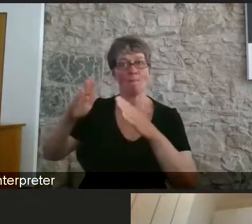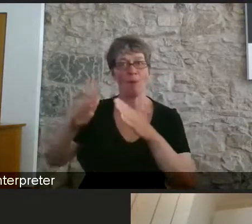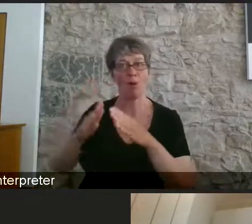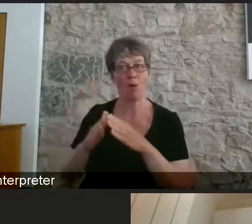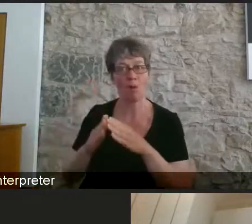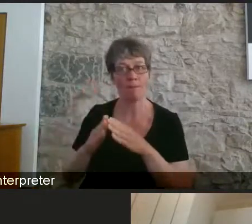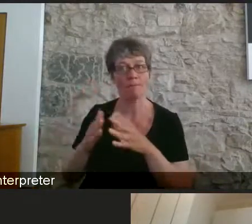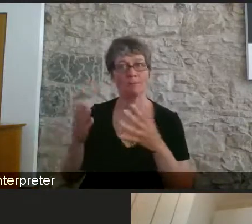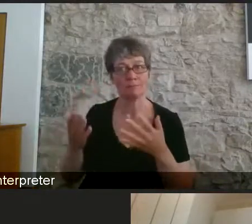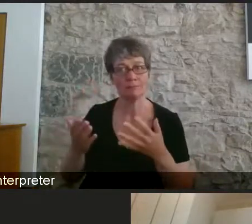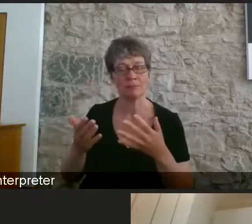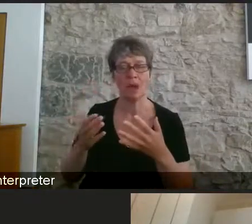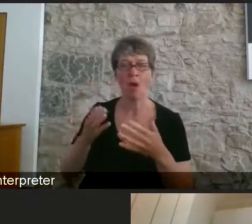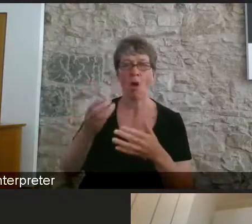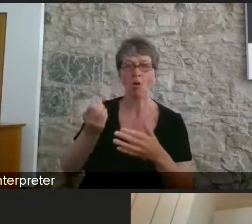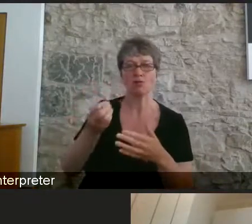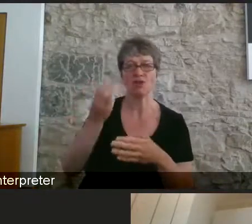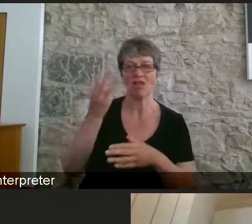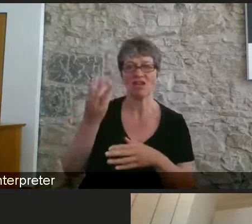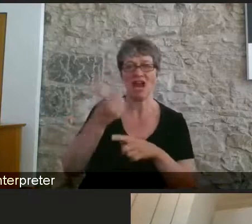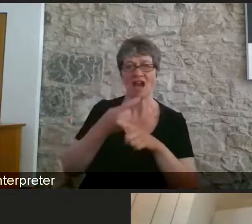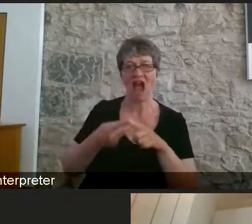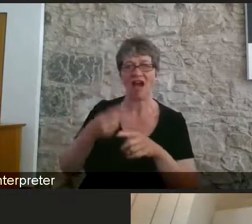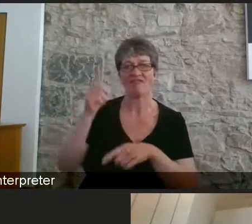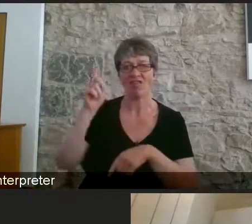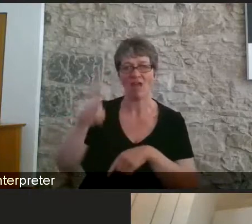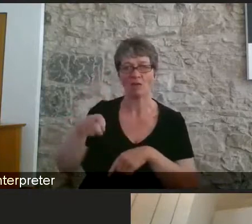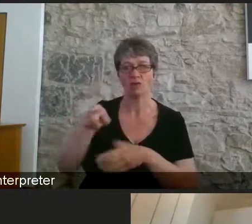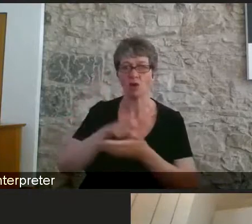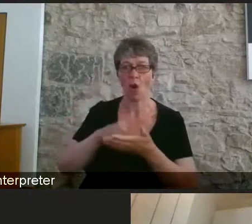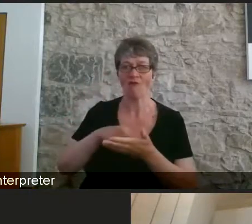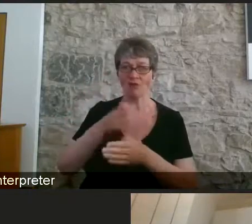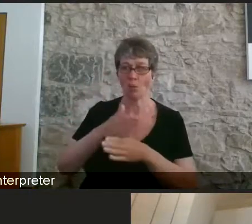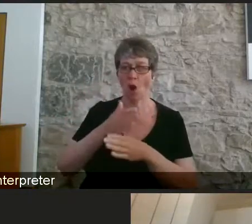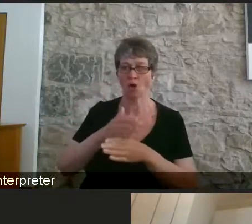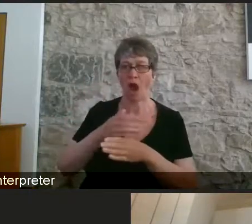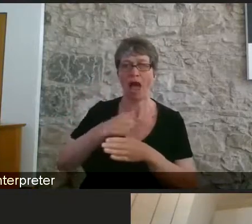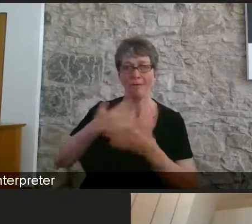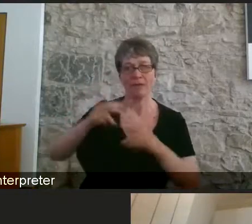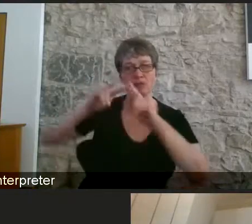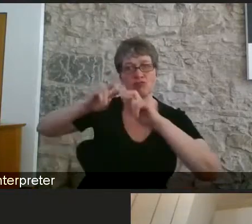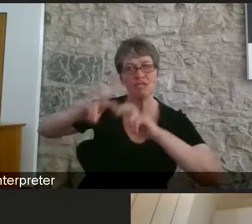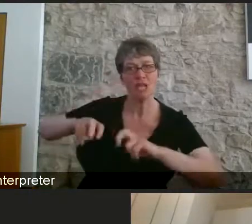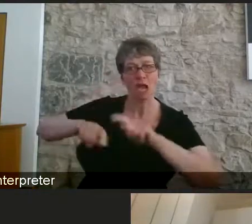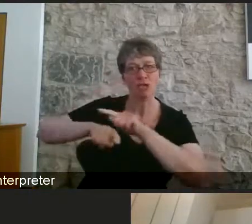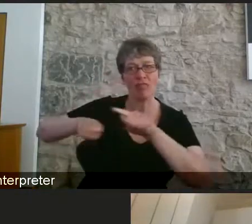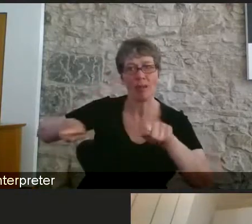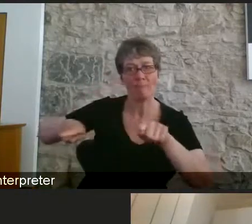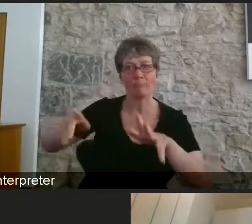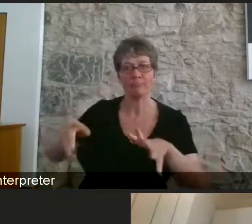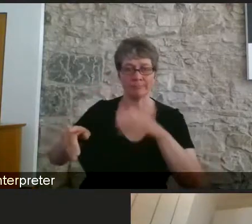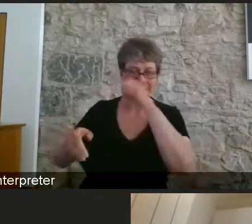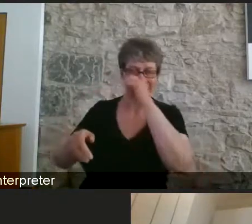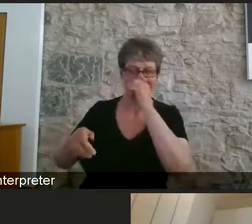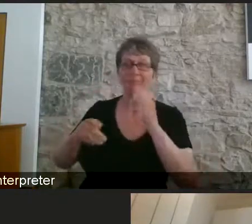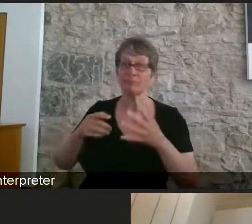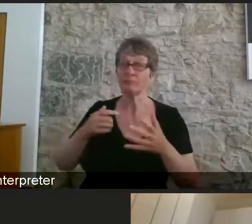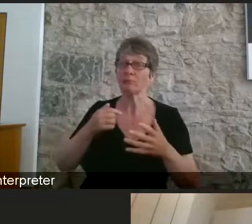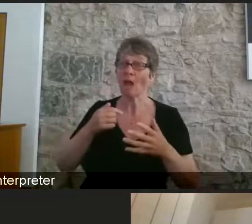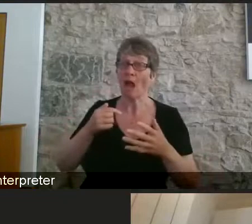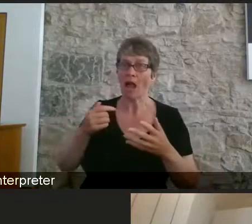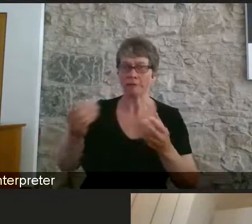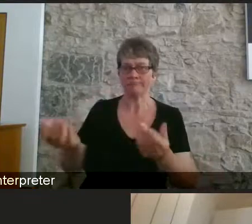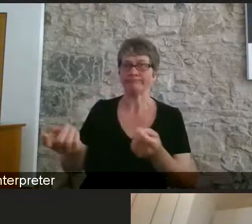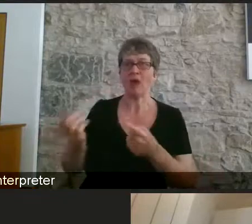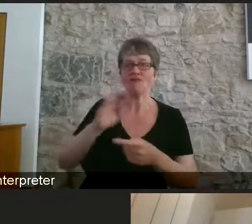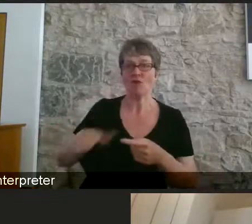Almost 3,500 office workers I researched, and there is no question that what we saw from March